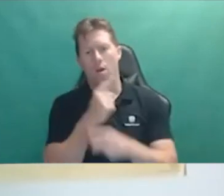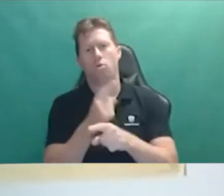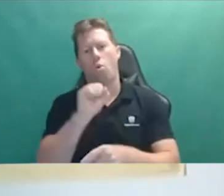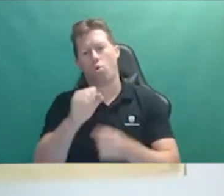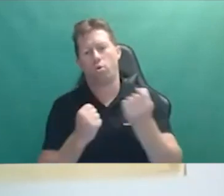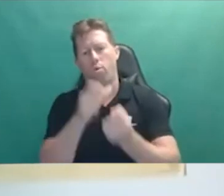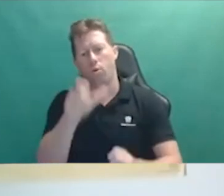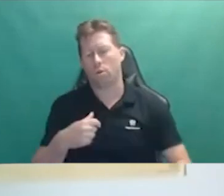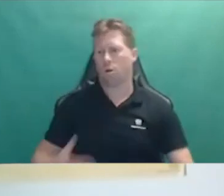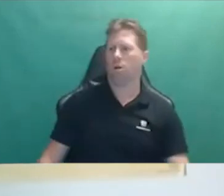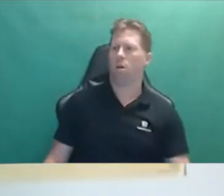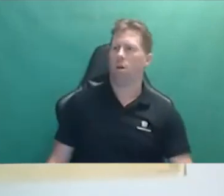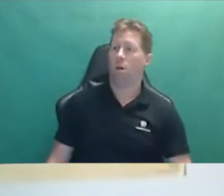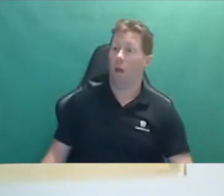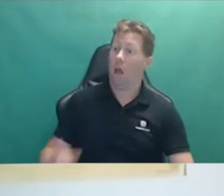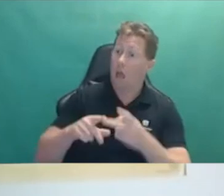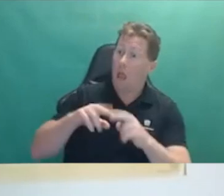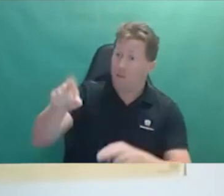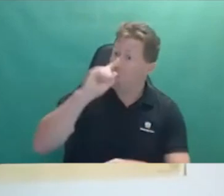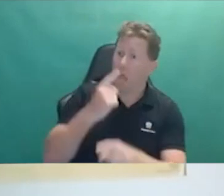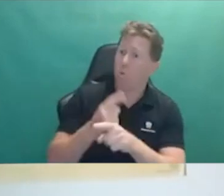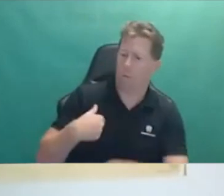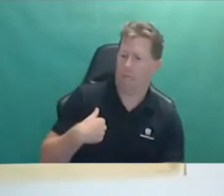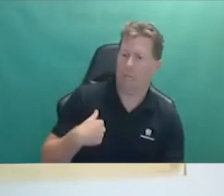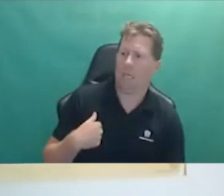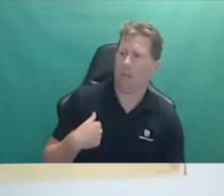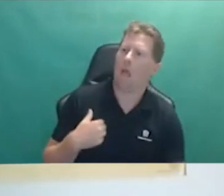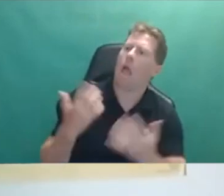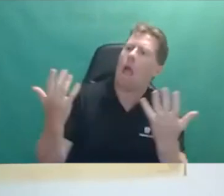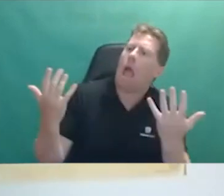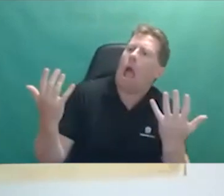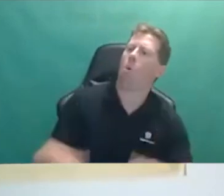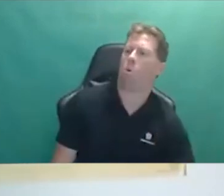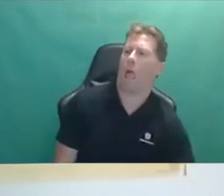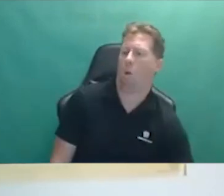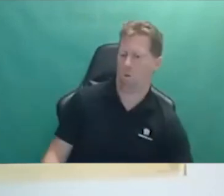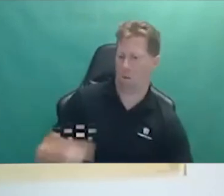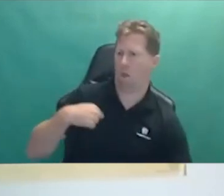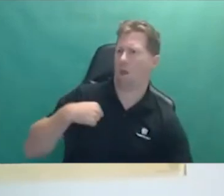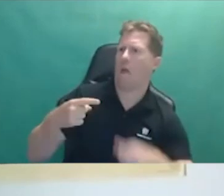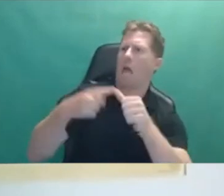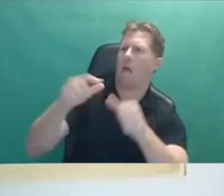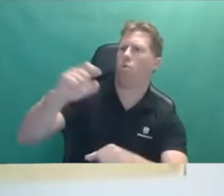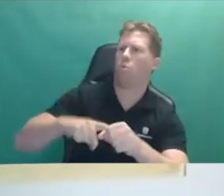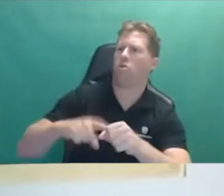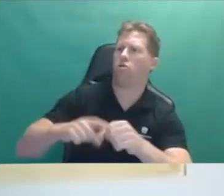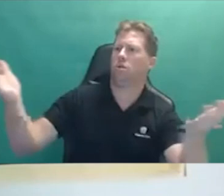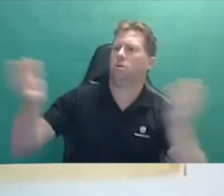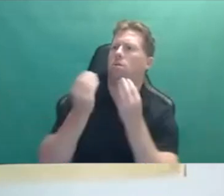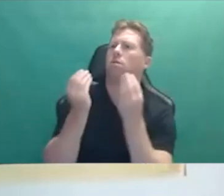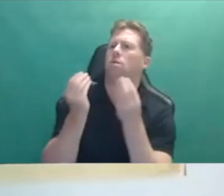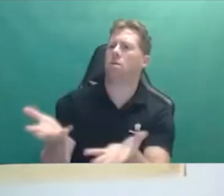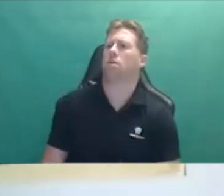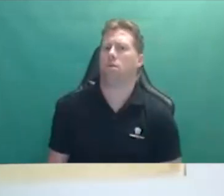At which point I kind of said, well, if you can't talk to me, then it's going to be pretty redundant because I'm going to be the one answering the questions in regards to the independent